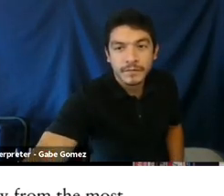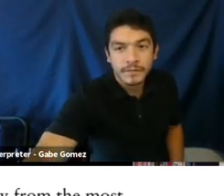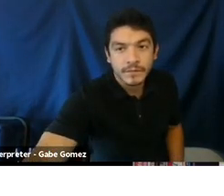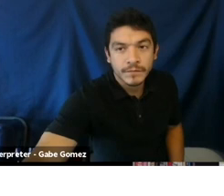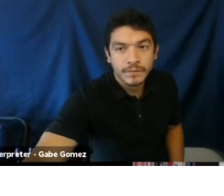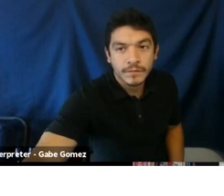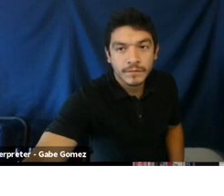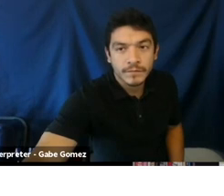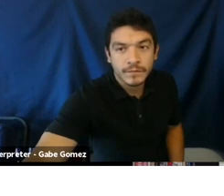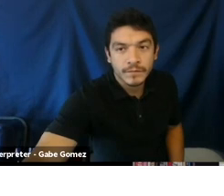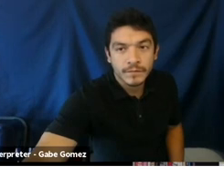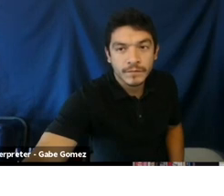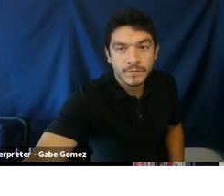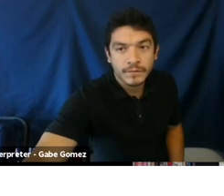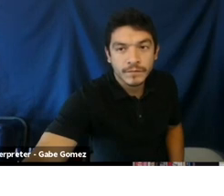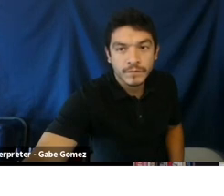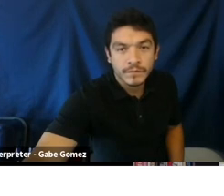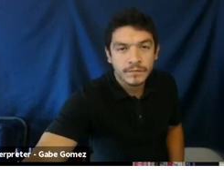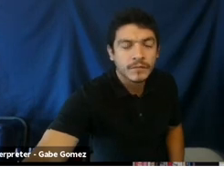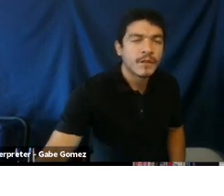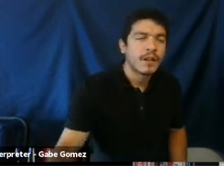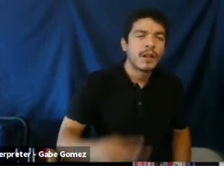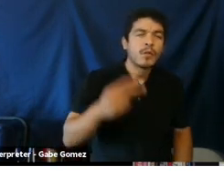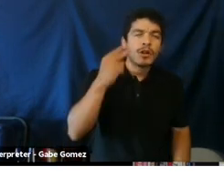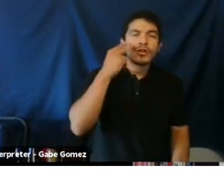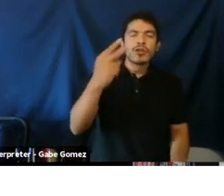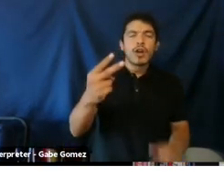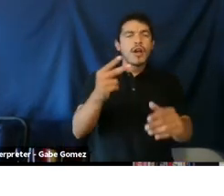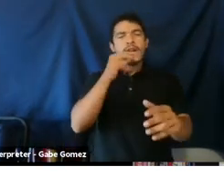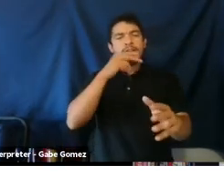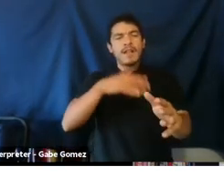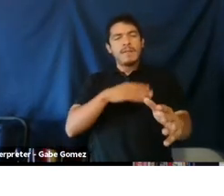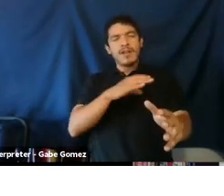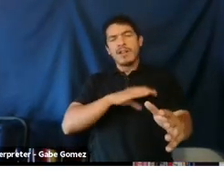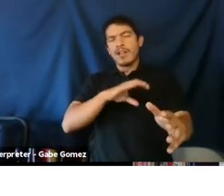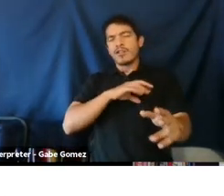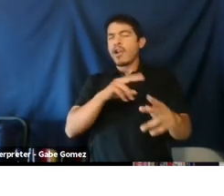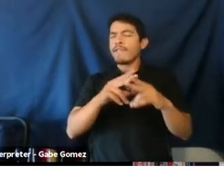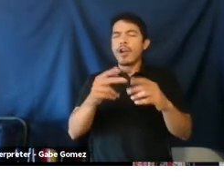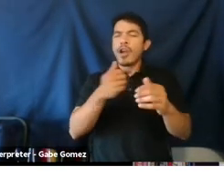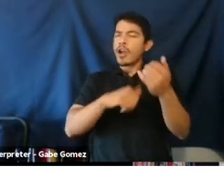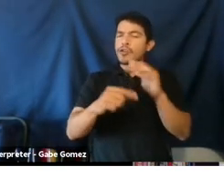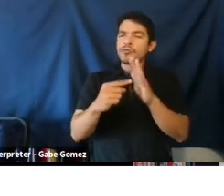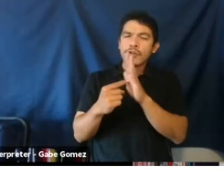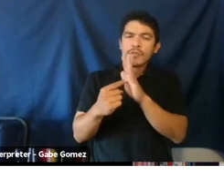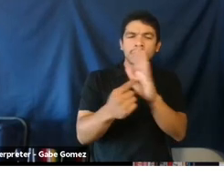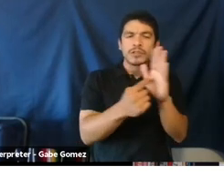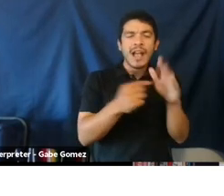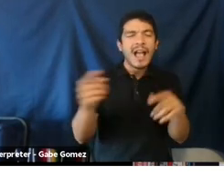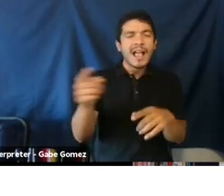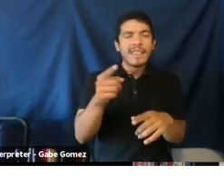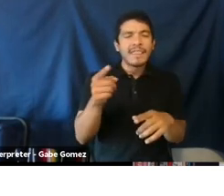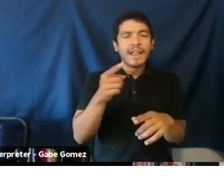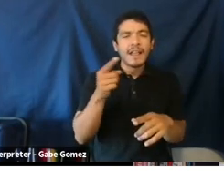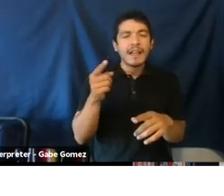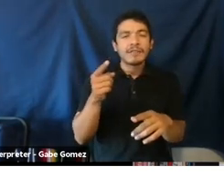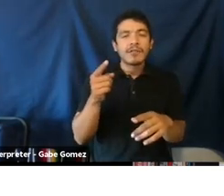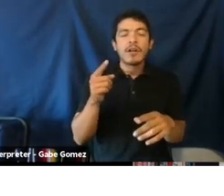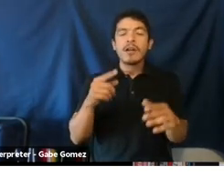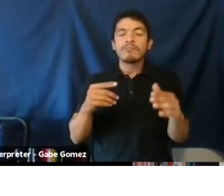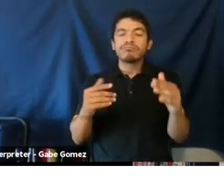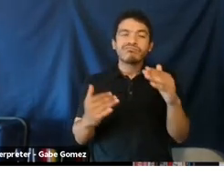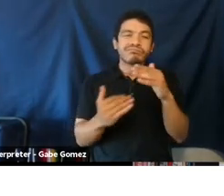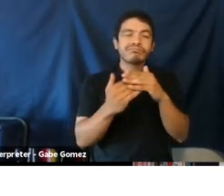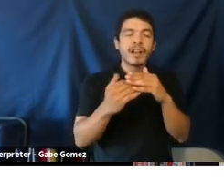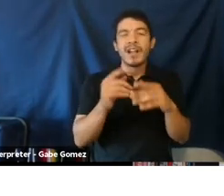So we'll start with our major findings from the video game content itself. We saw that female characters are